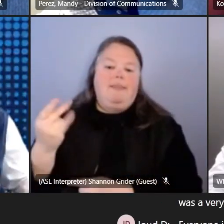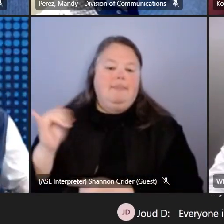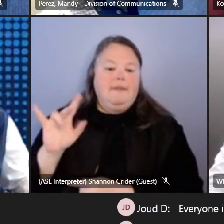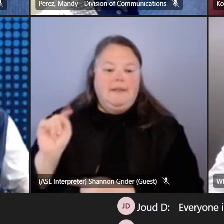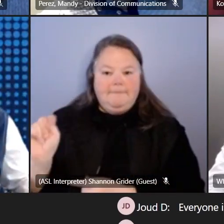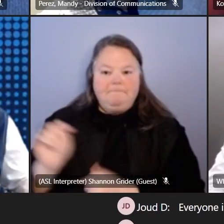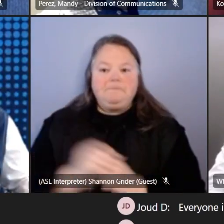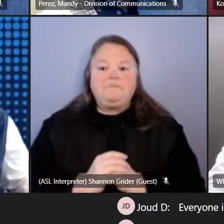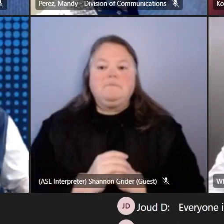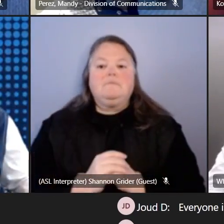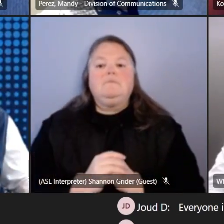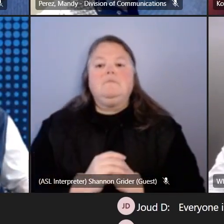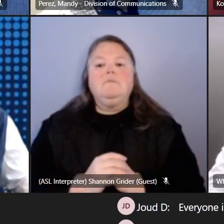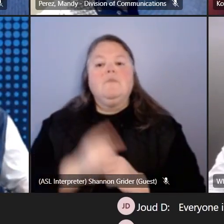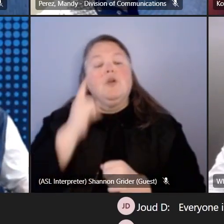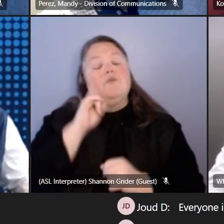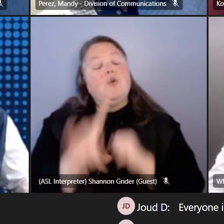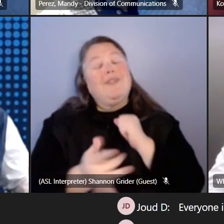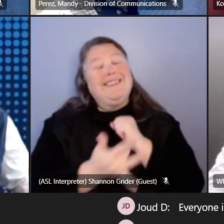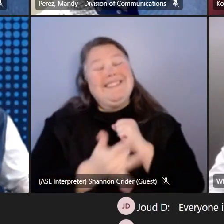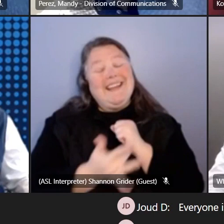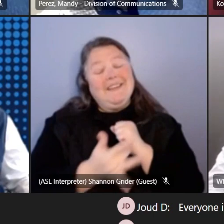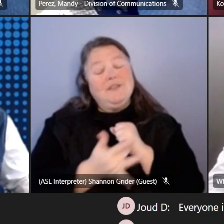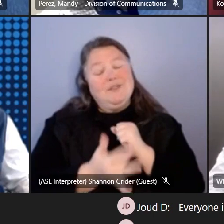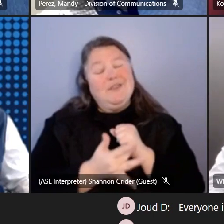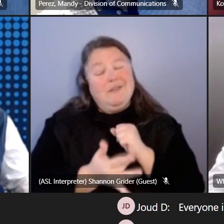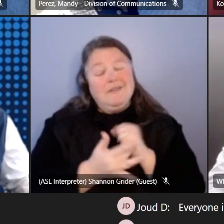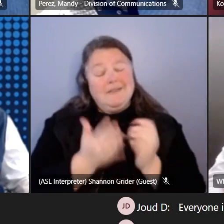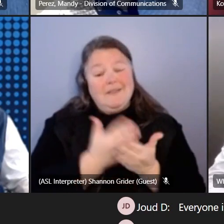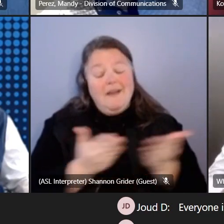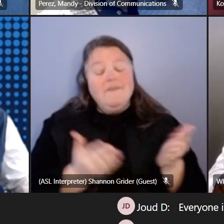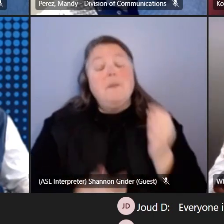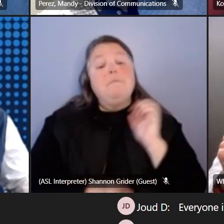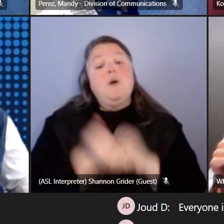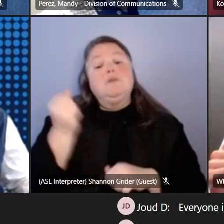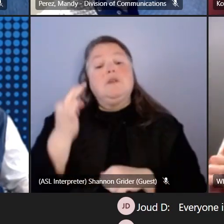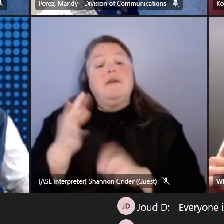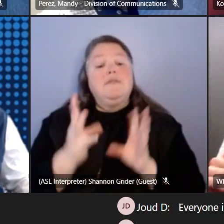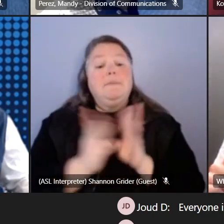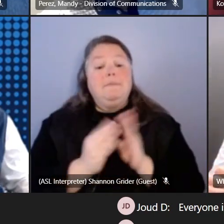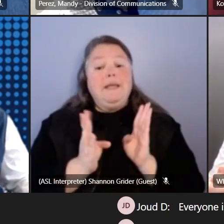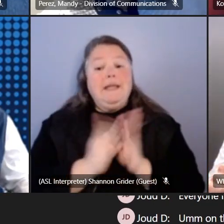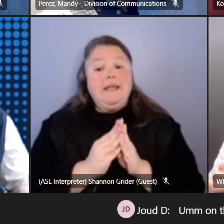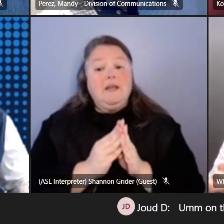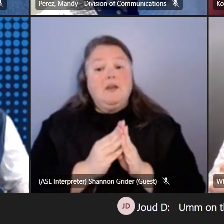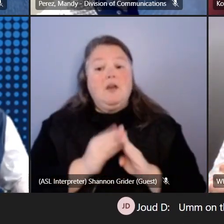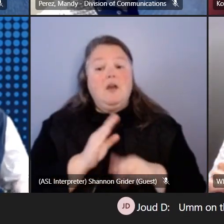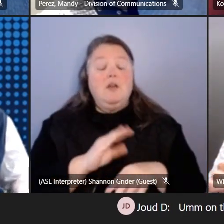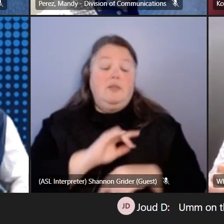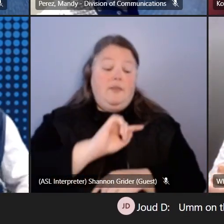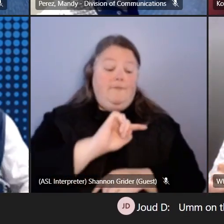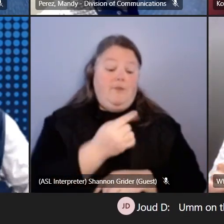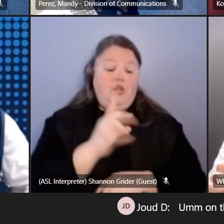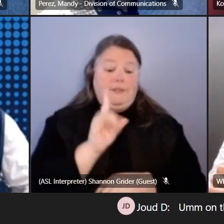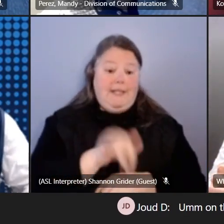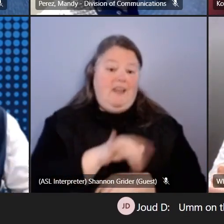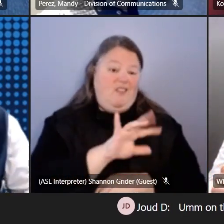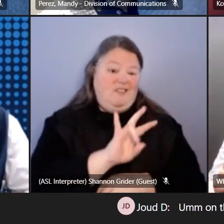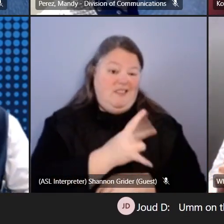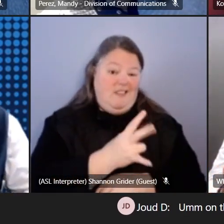On the more like technical side, most of the meeting on the first day, on the 7th,